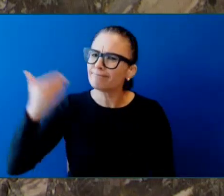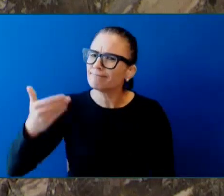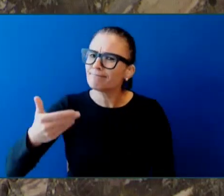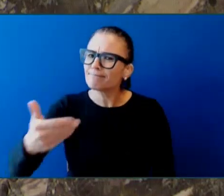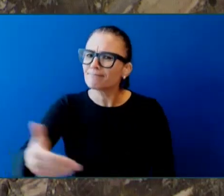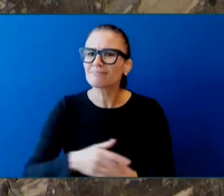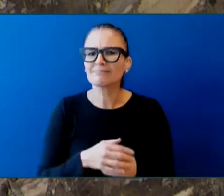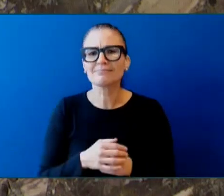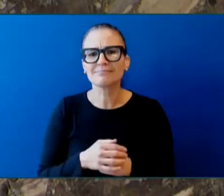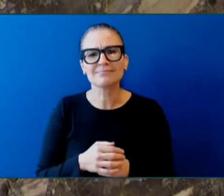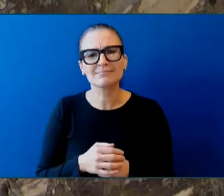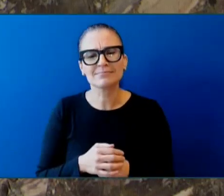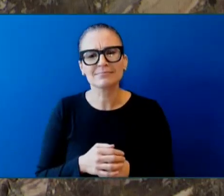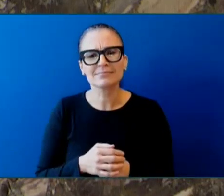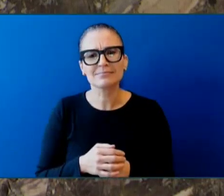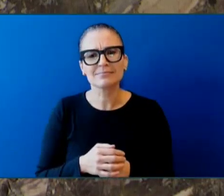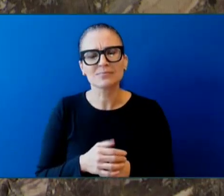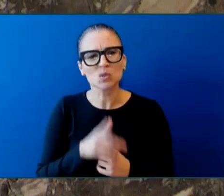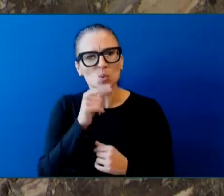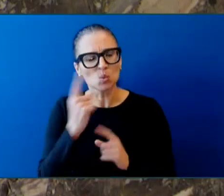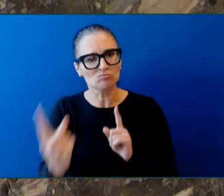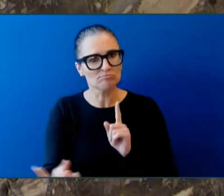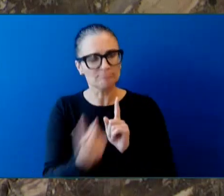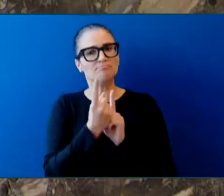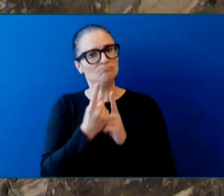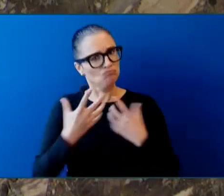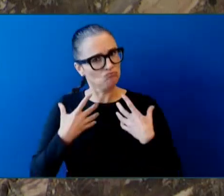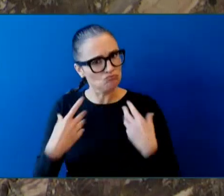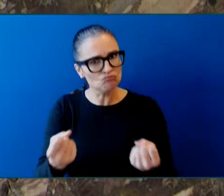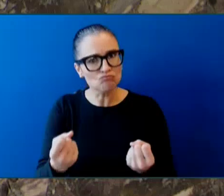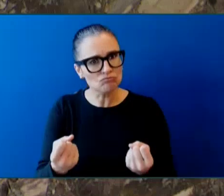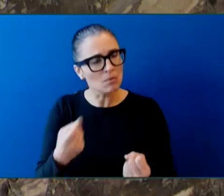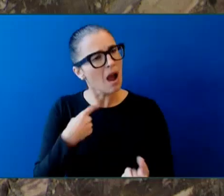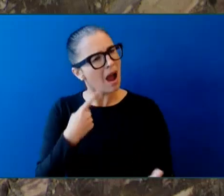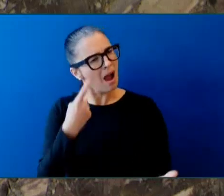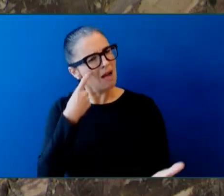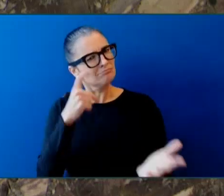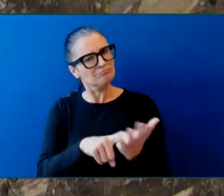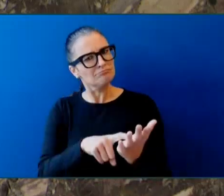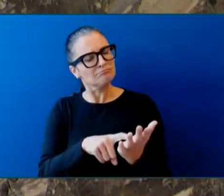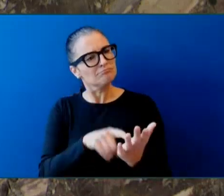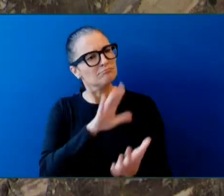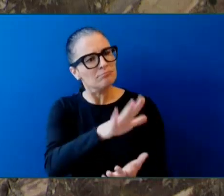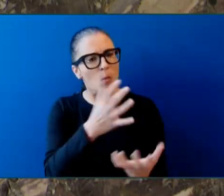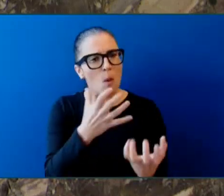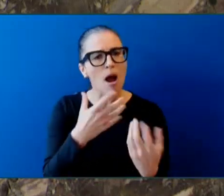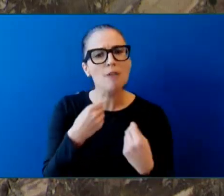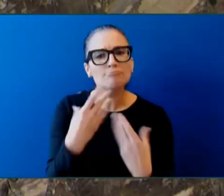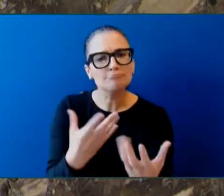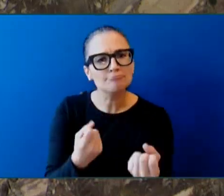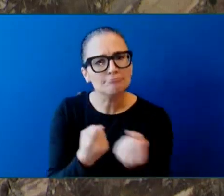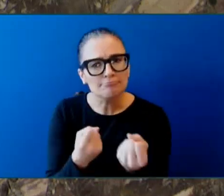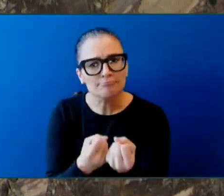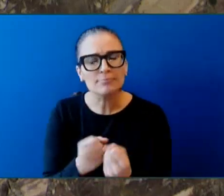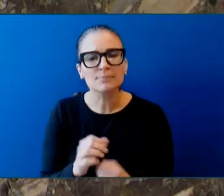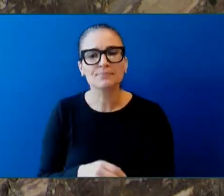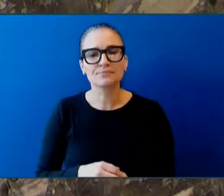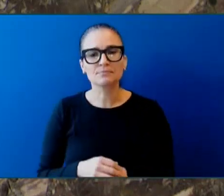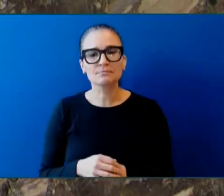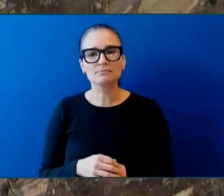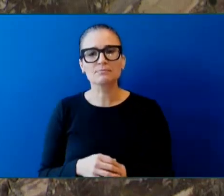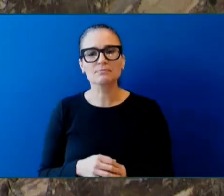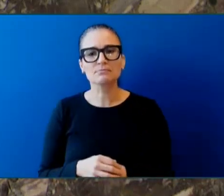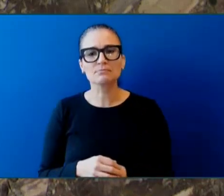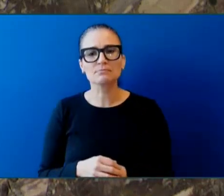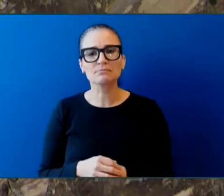conversations. I recognize that they do so to hold me up. I never anticipated such kindness. When I took off